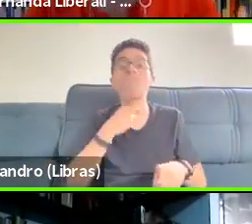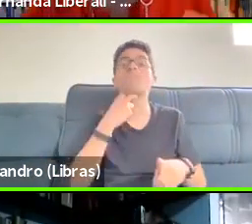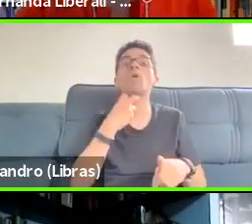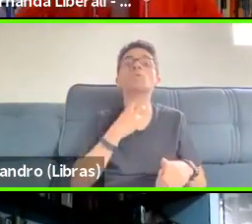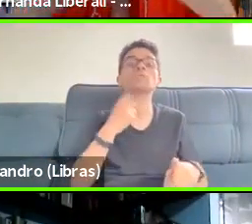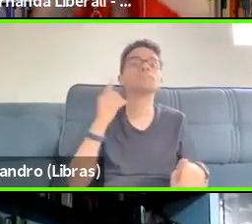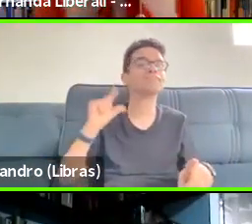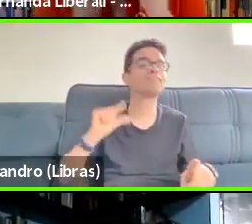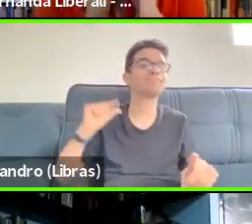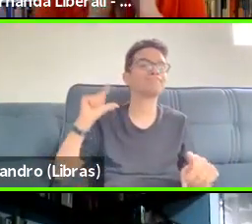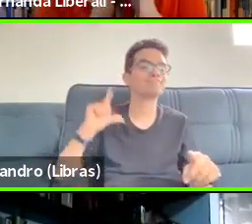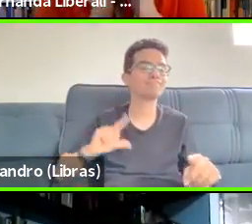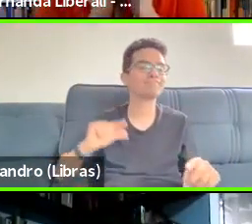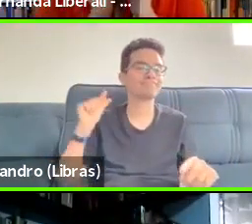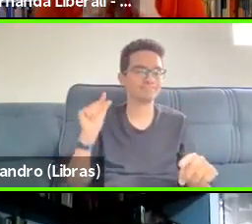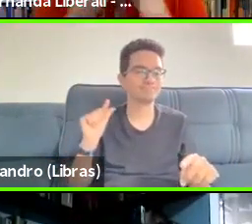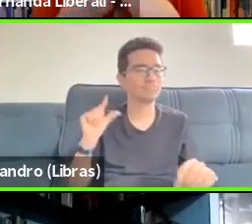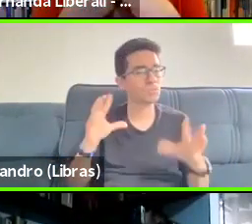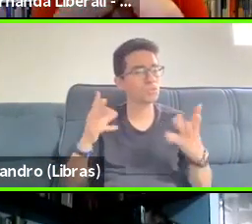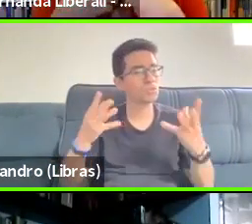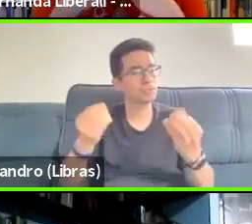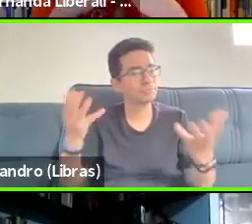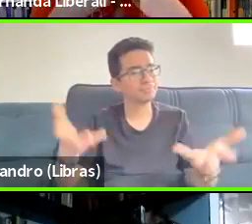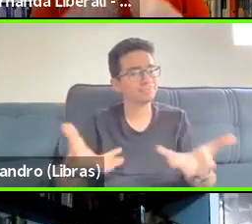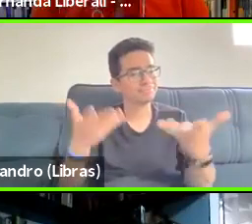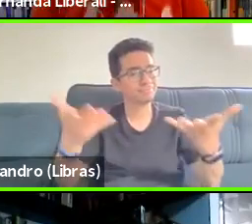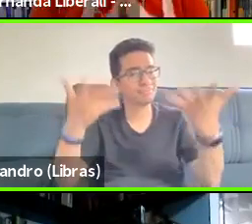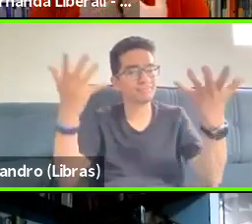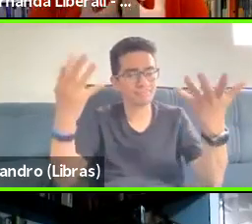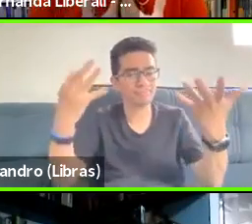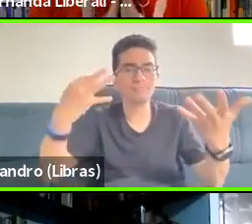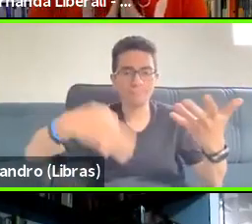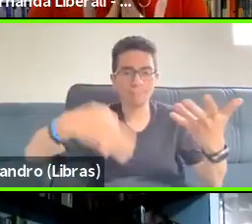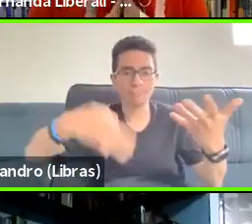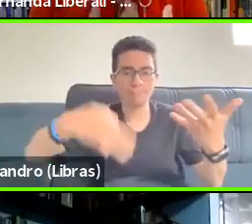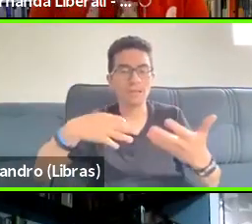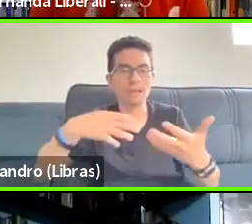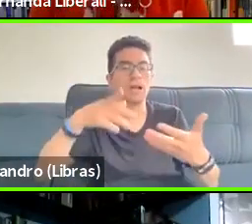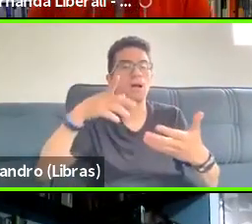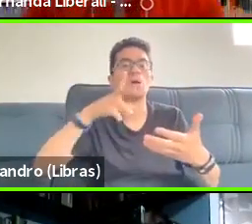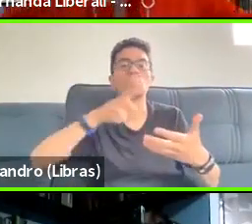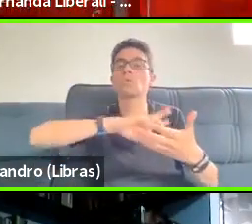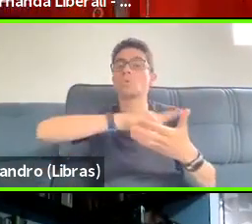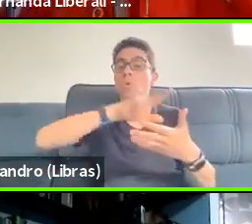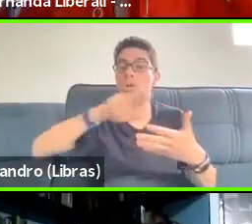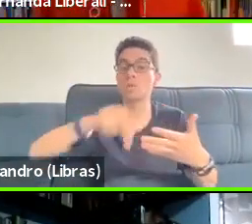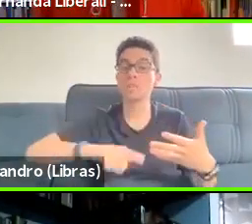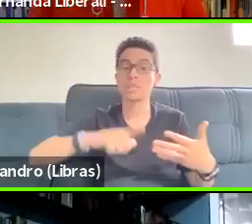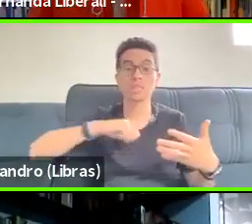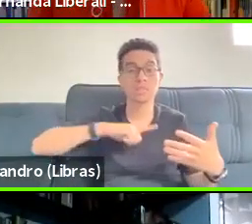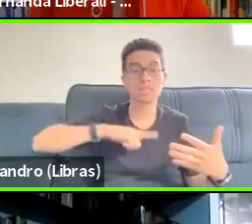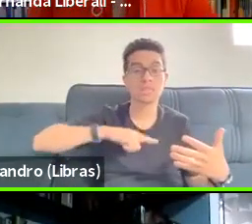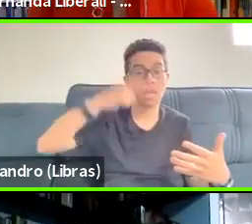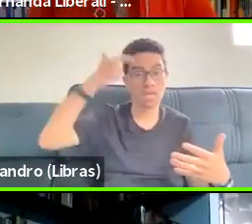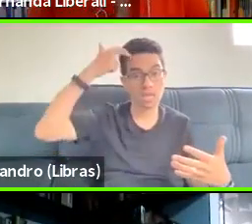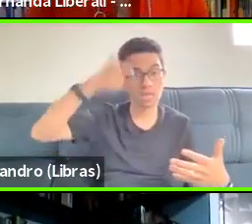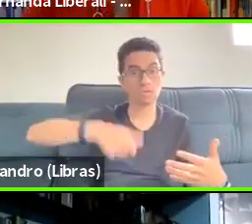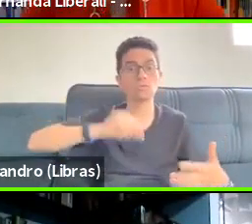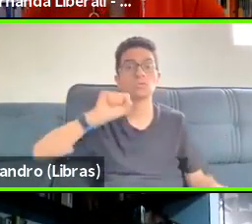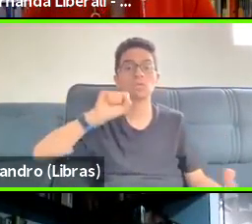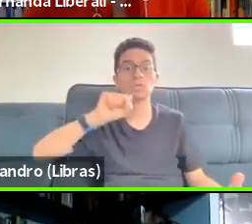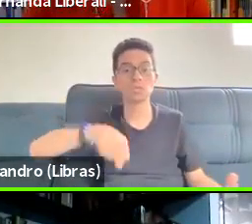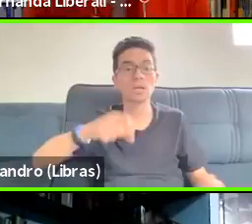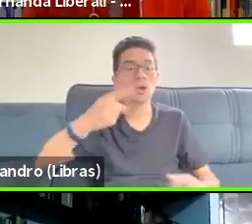as part of the resources I have constructed and that are part of my repertoire because they are part of my history.